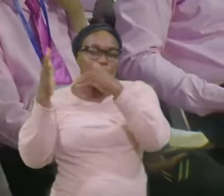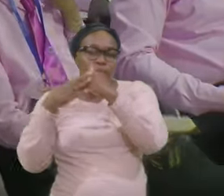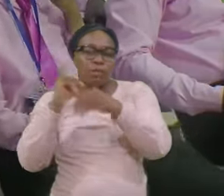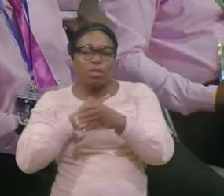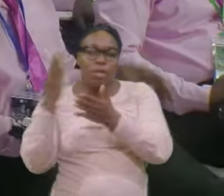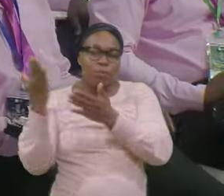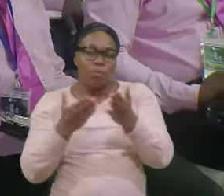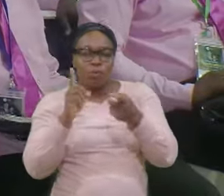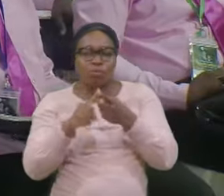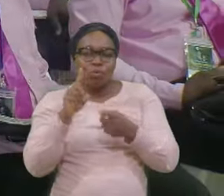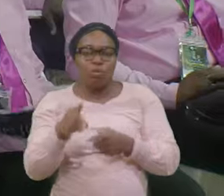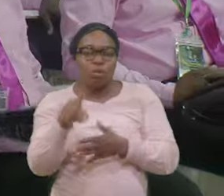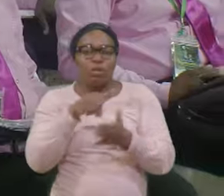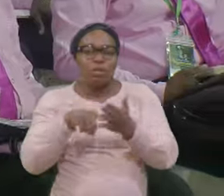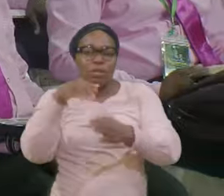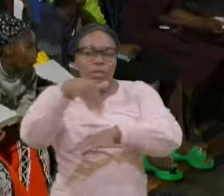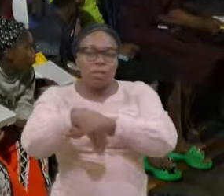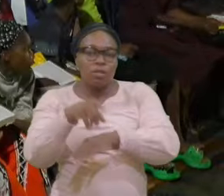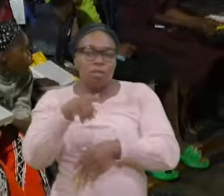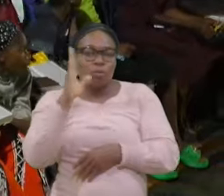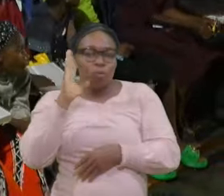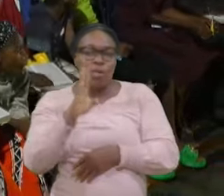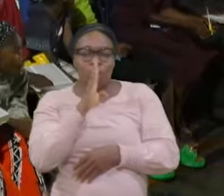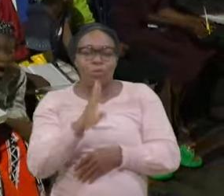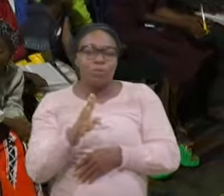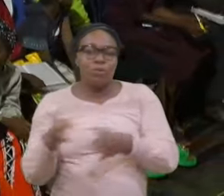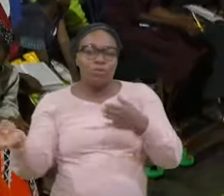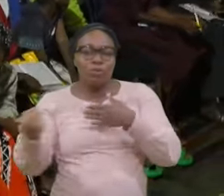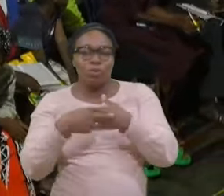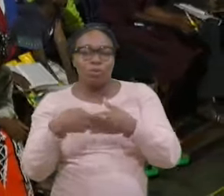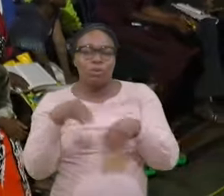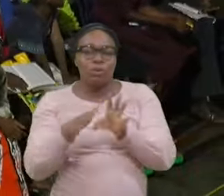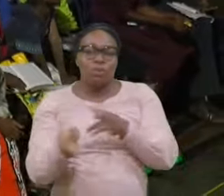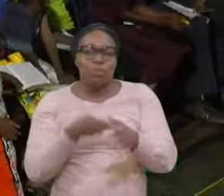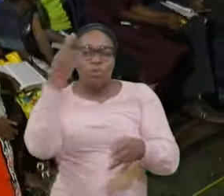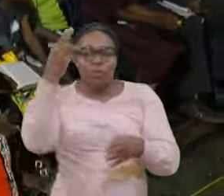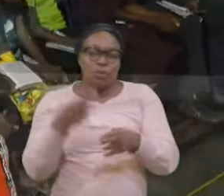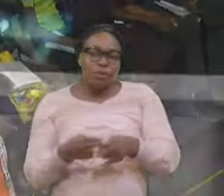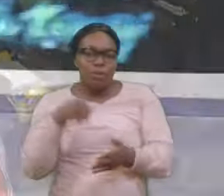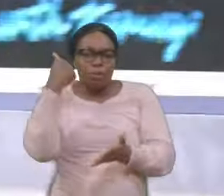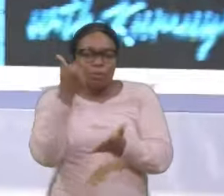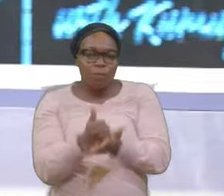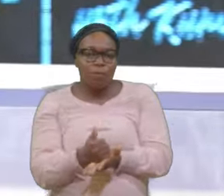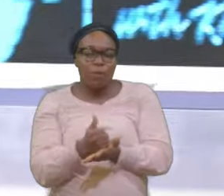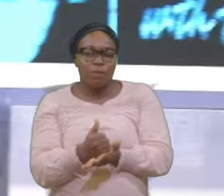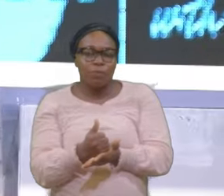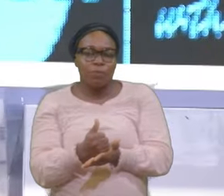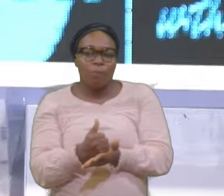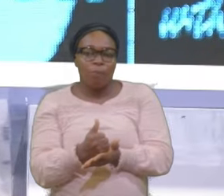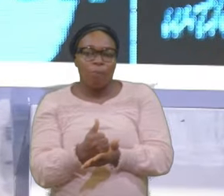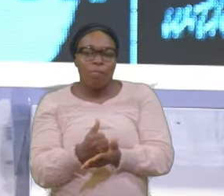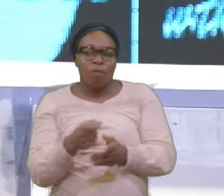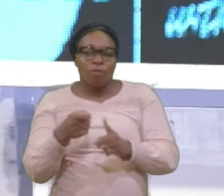You will Be restored From sin To the savior You